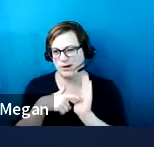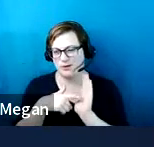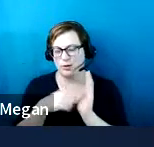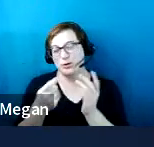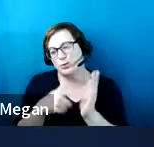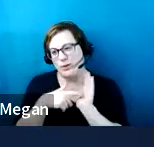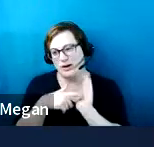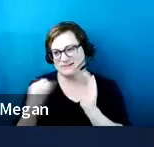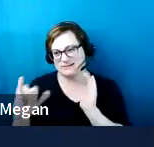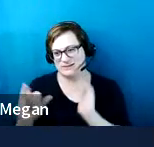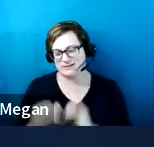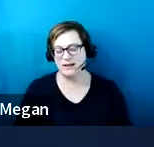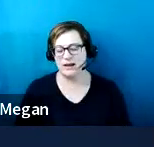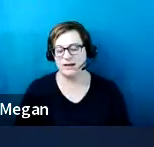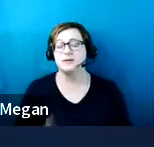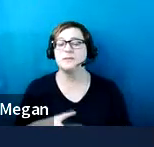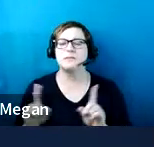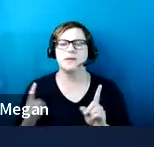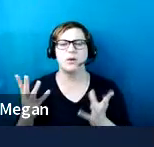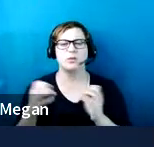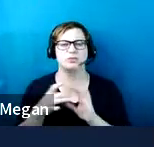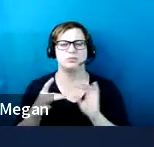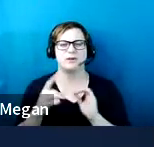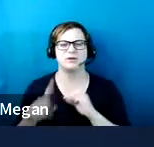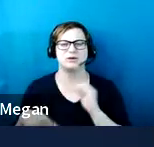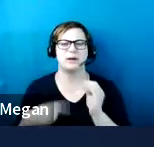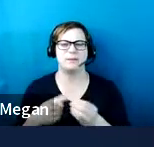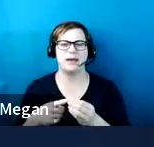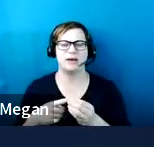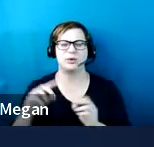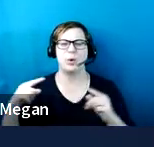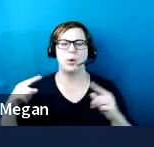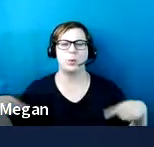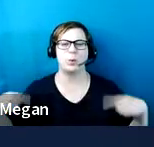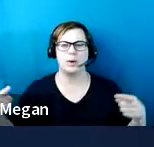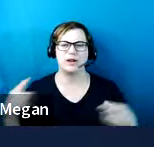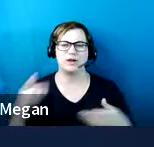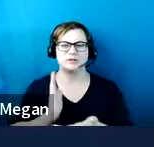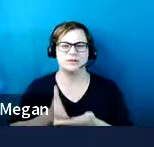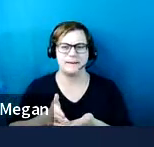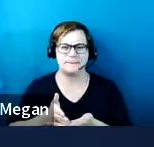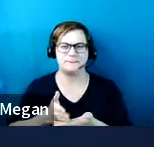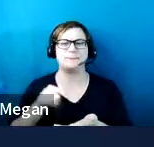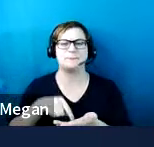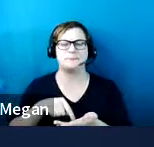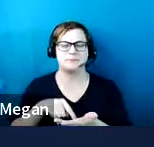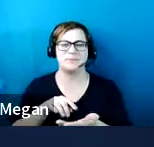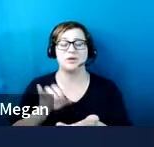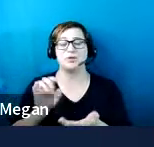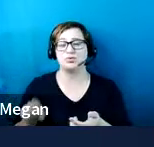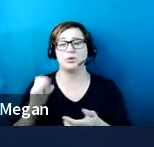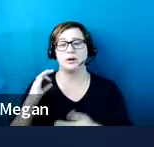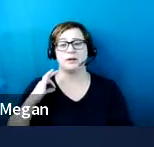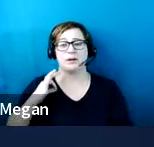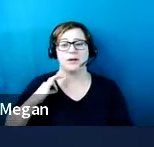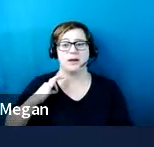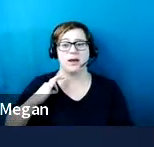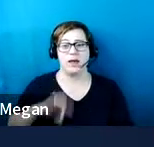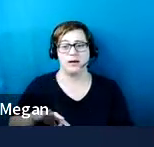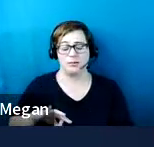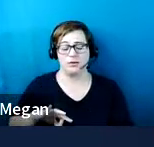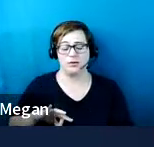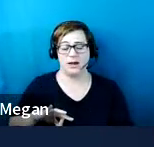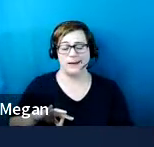Um, the other thing I wanted to mention about wheel stops is, uh, wheel stops can be very helpful for, um,